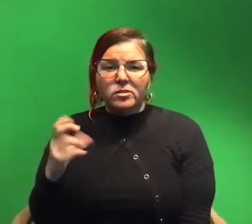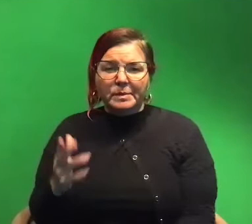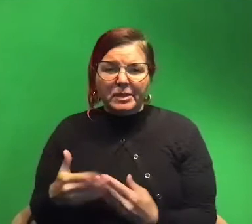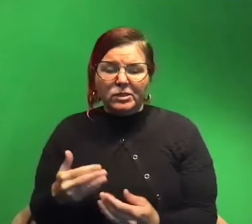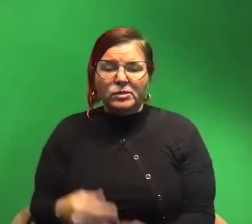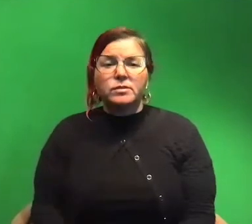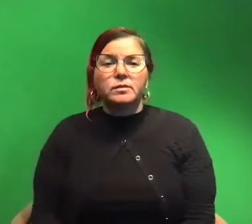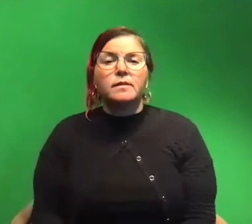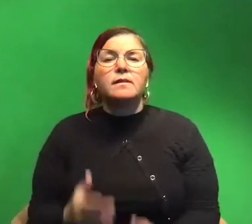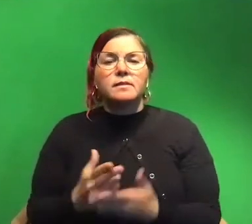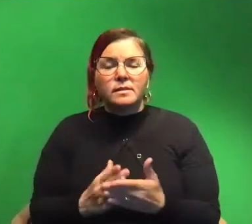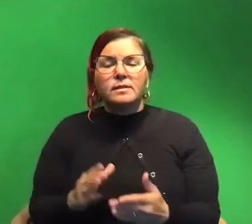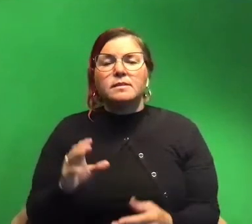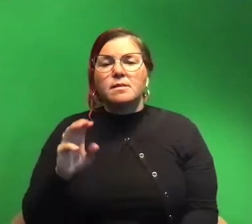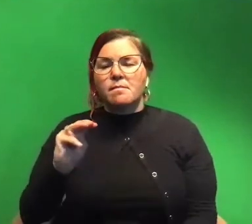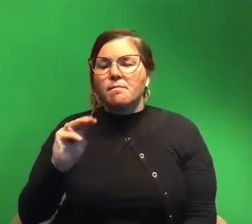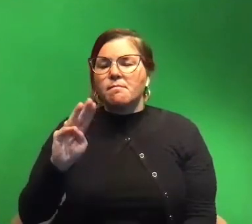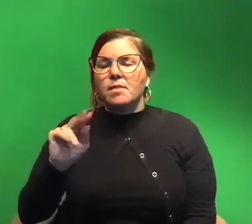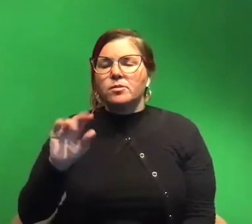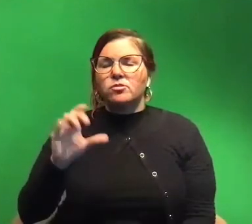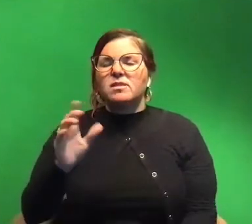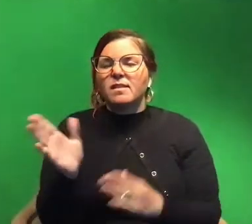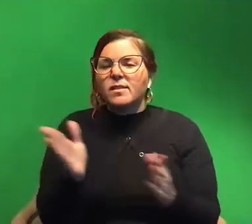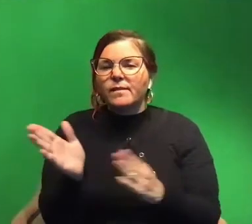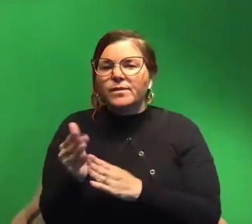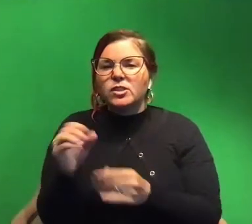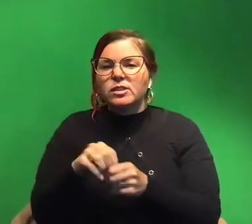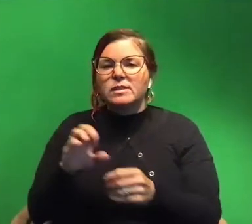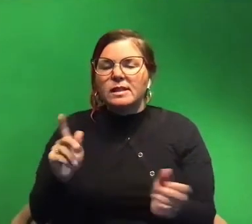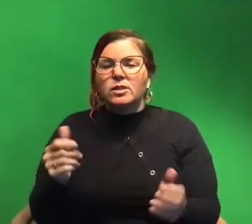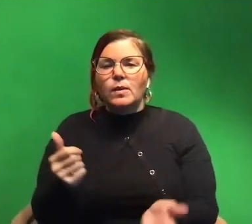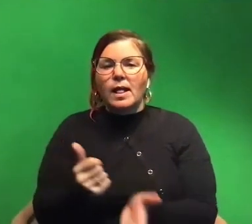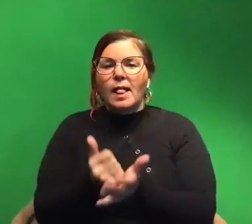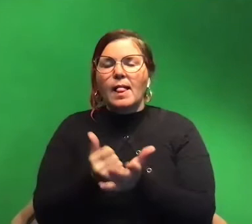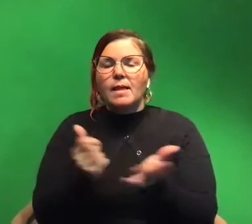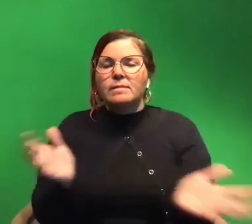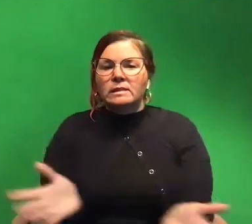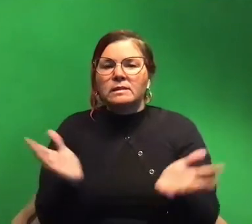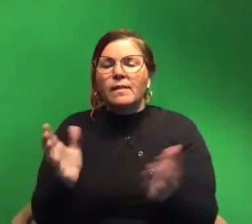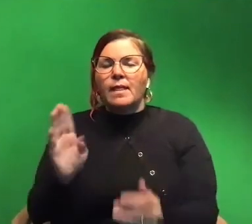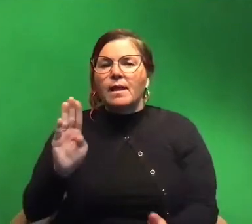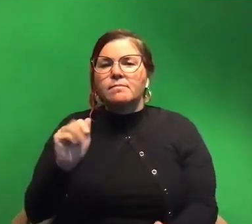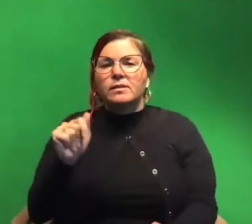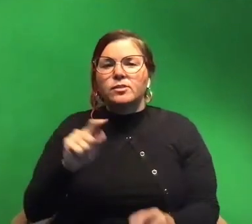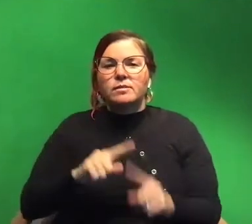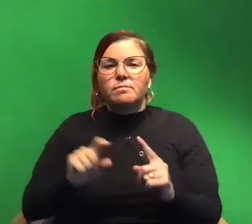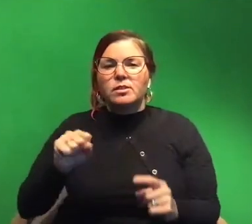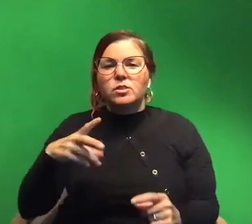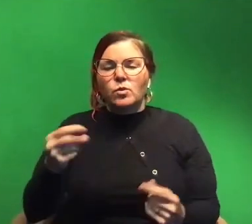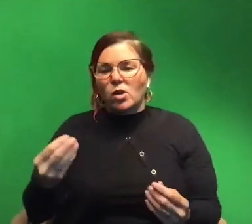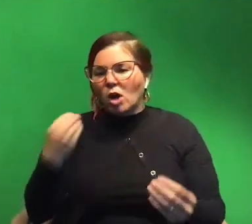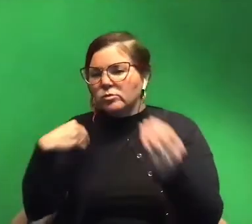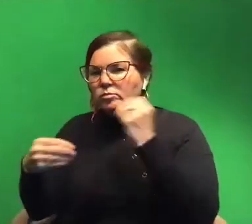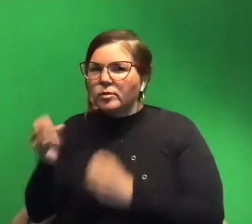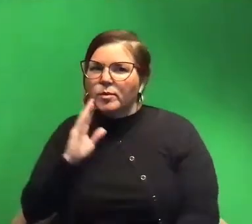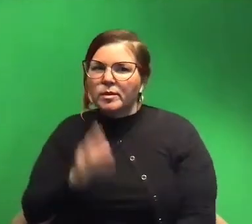fish some little mummy chogs in the tanks to like help with this bacteria situation but the squid would just eat them the squid